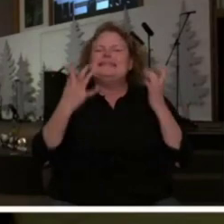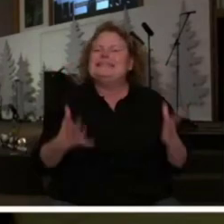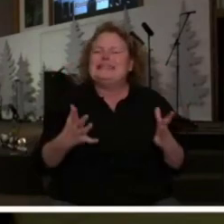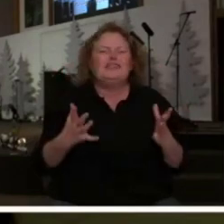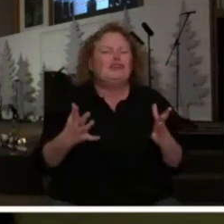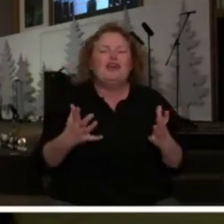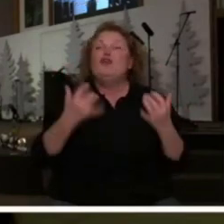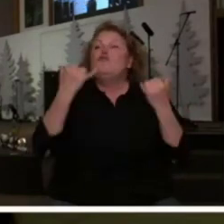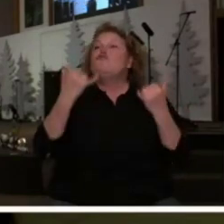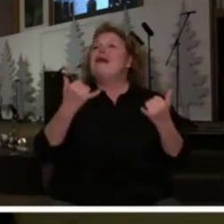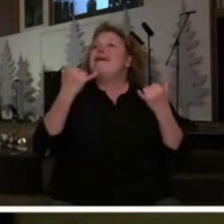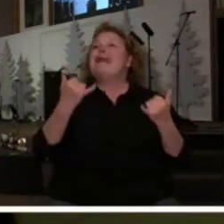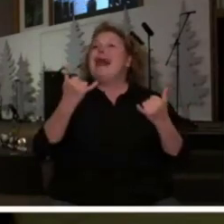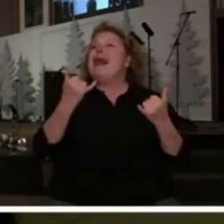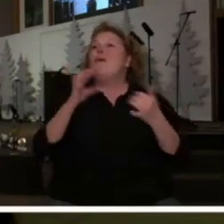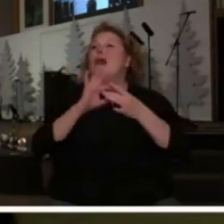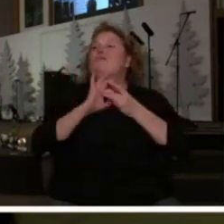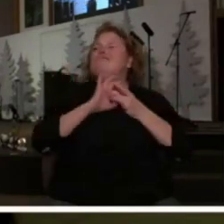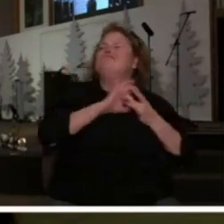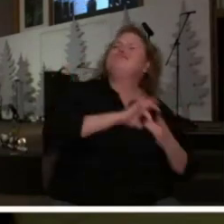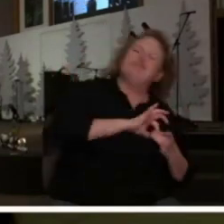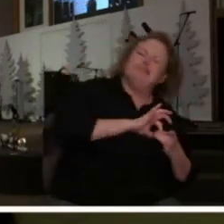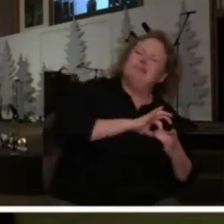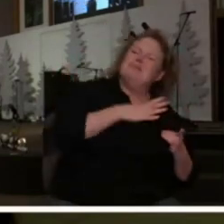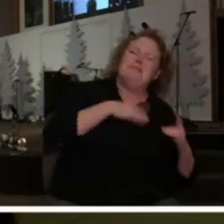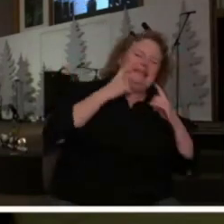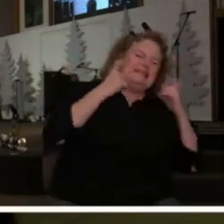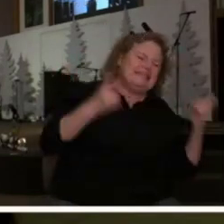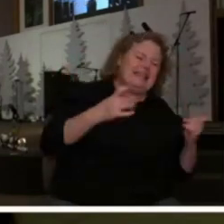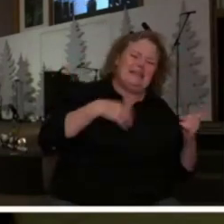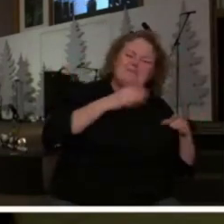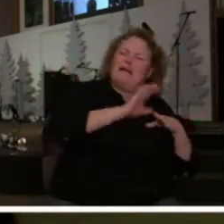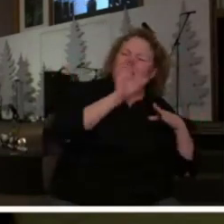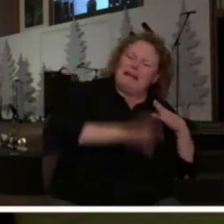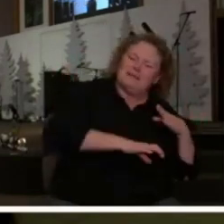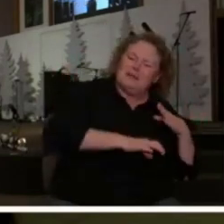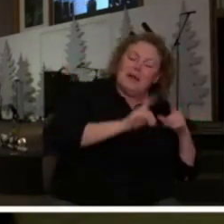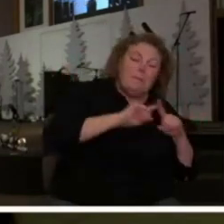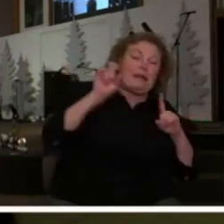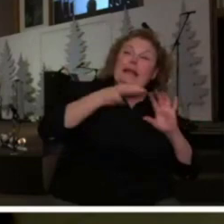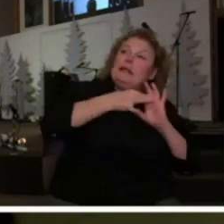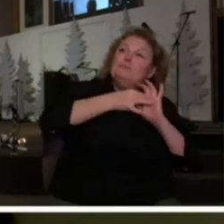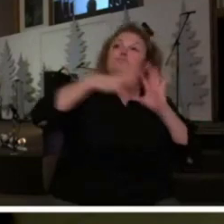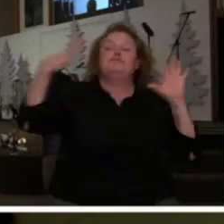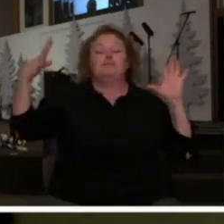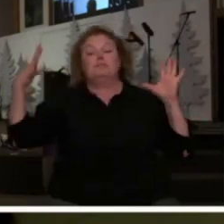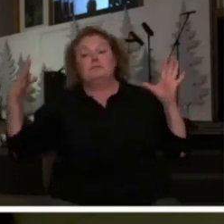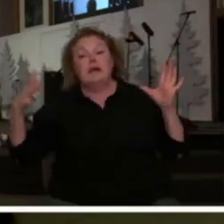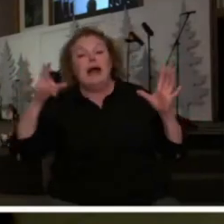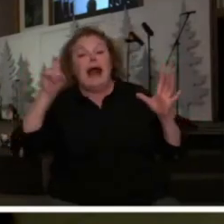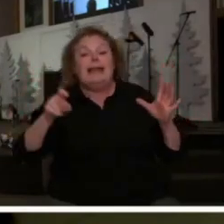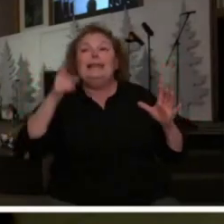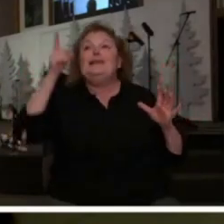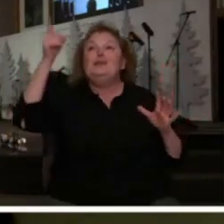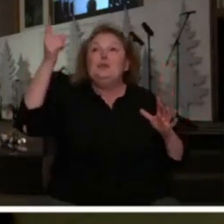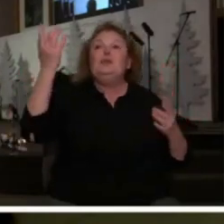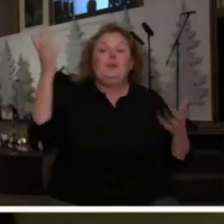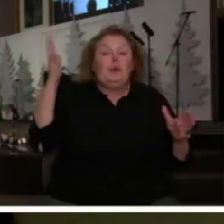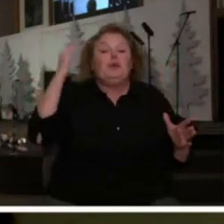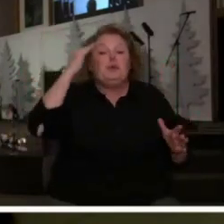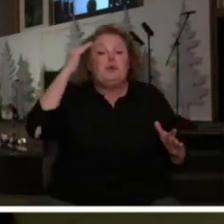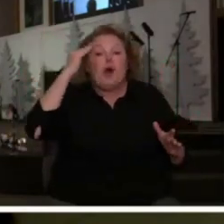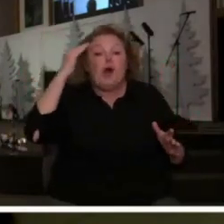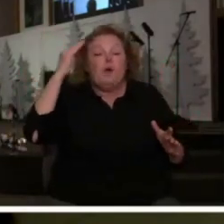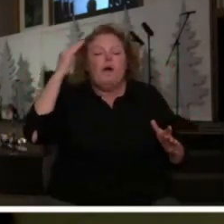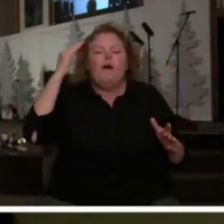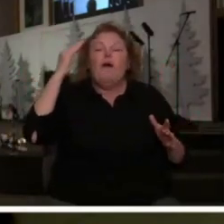right now bound by the consequences of my sin but I need to be delivered and I need you to know that